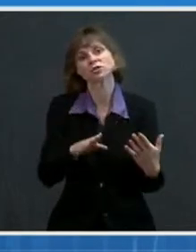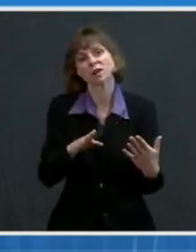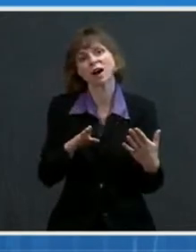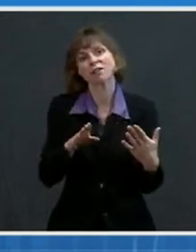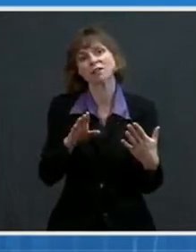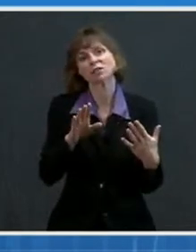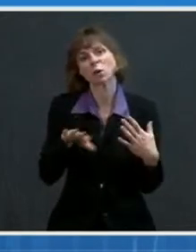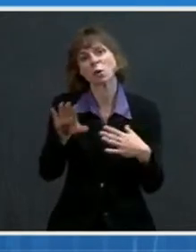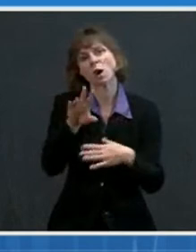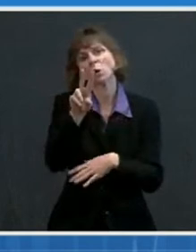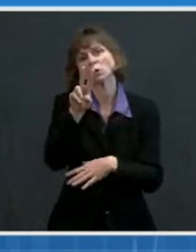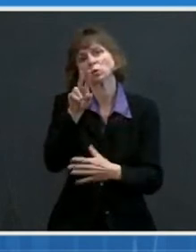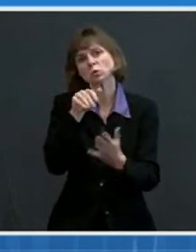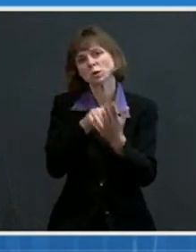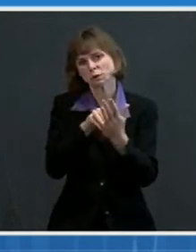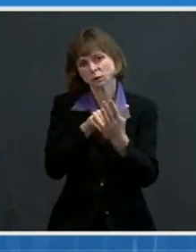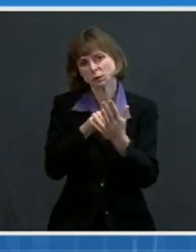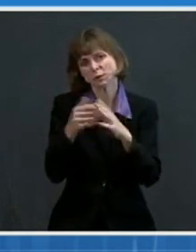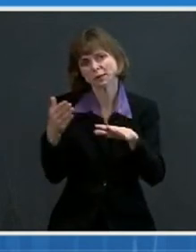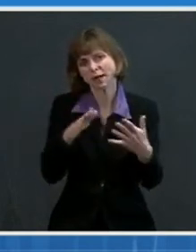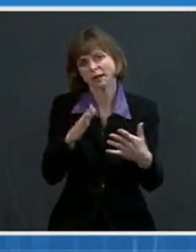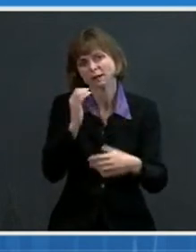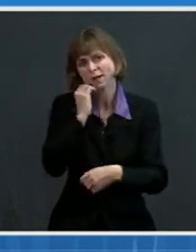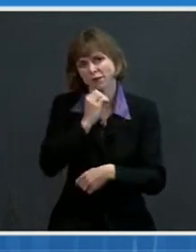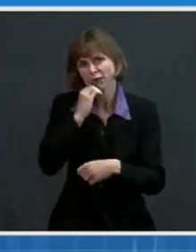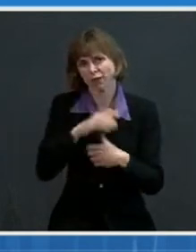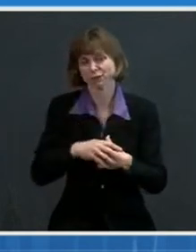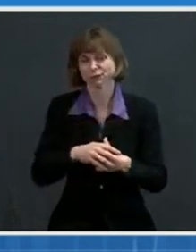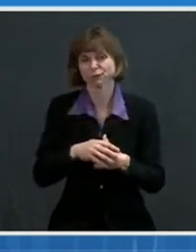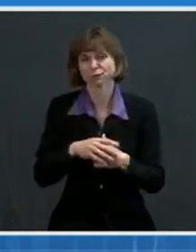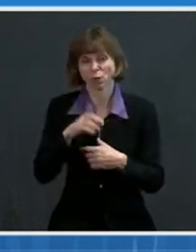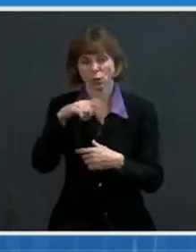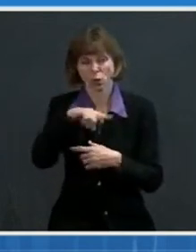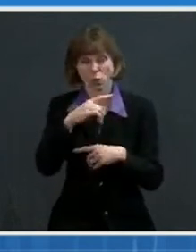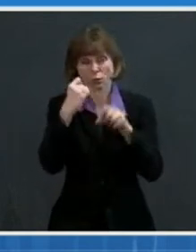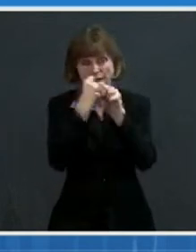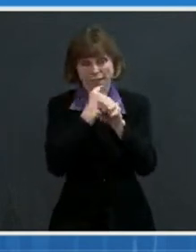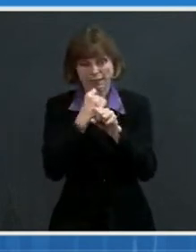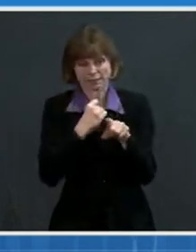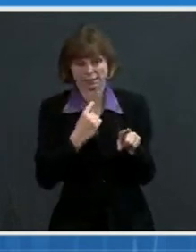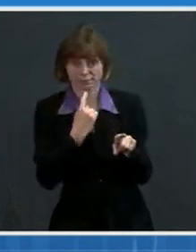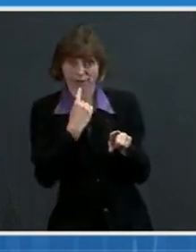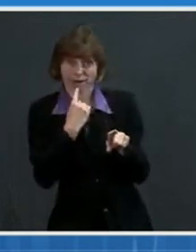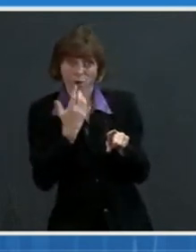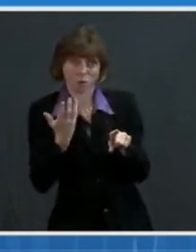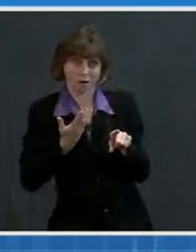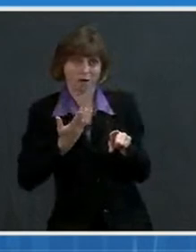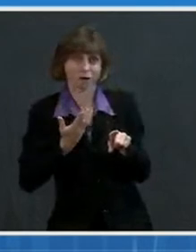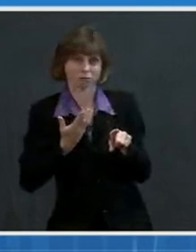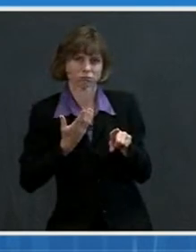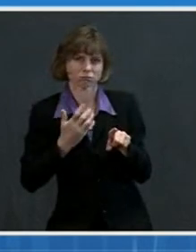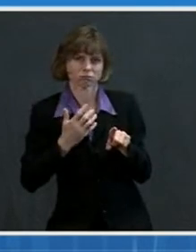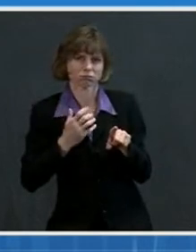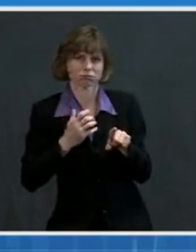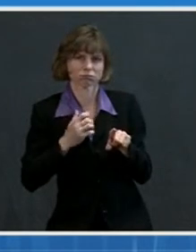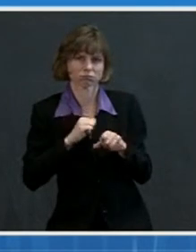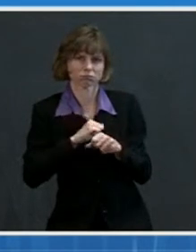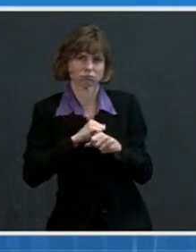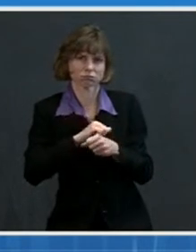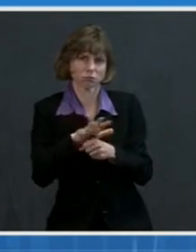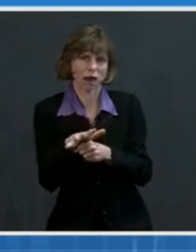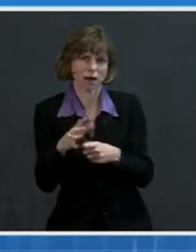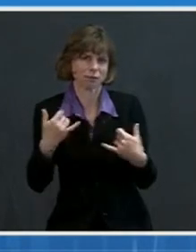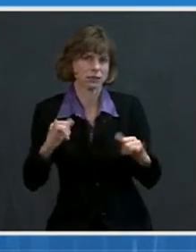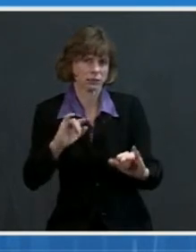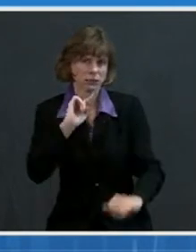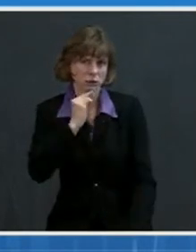2,000 deaths per day. These numbers show us that the pandemic still remains a very serious situation, with